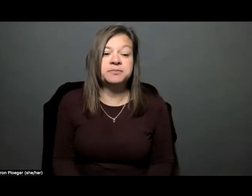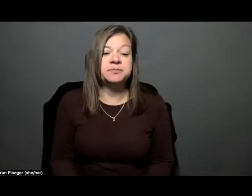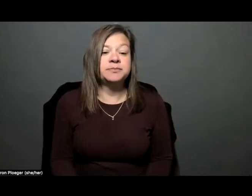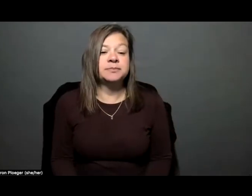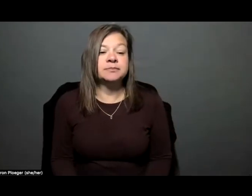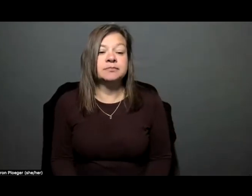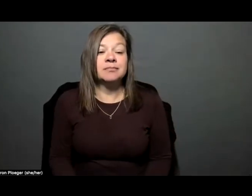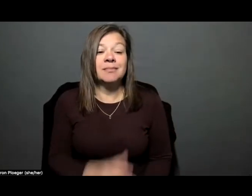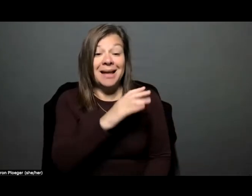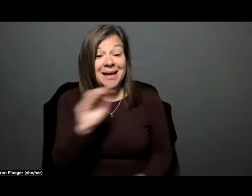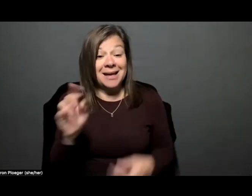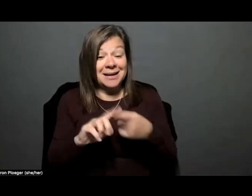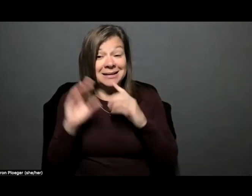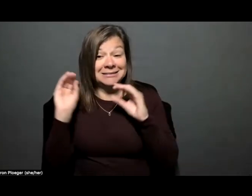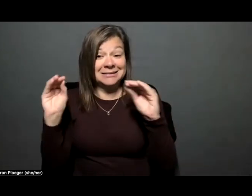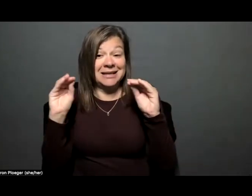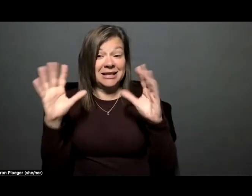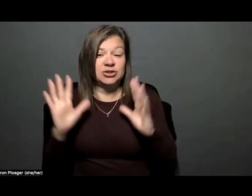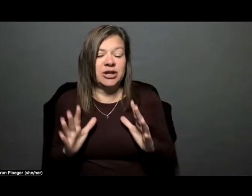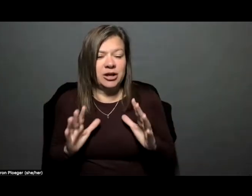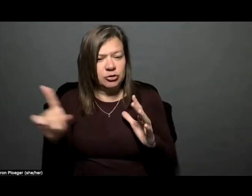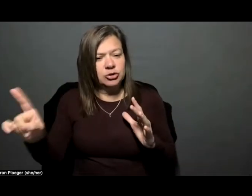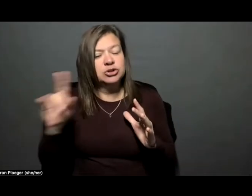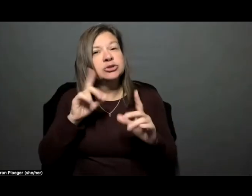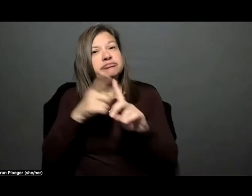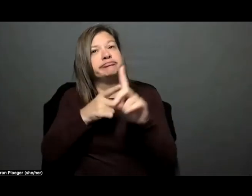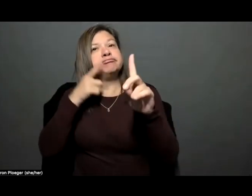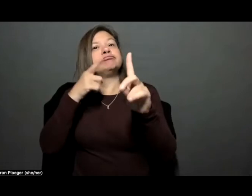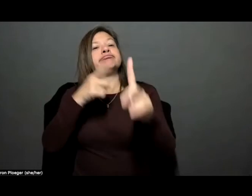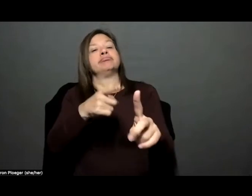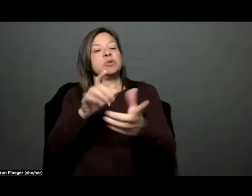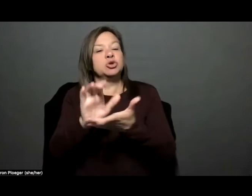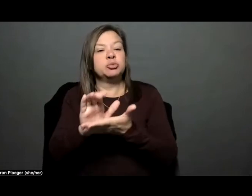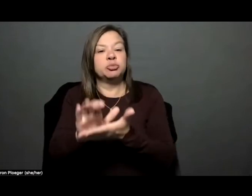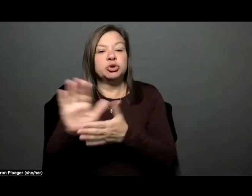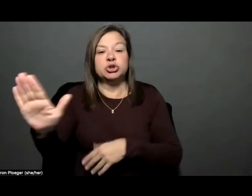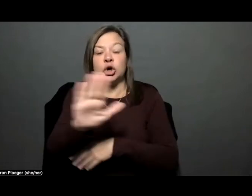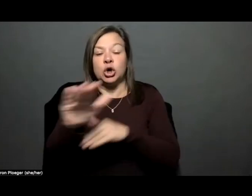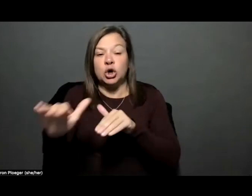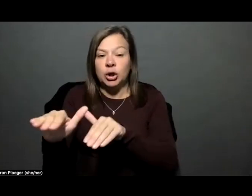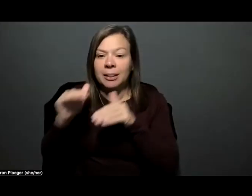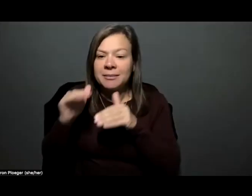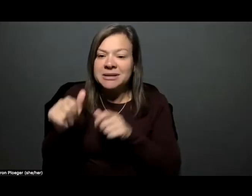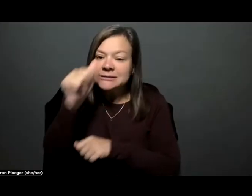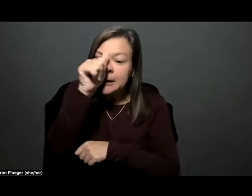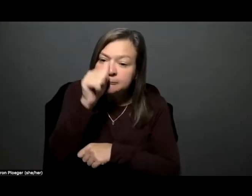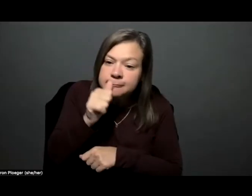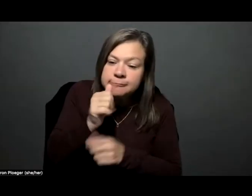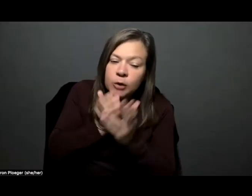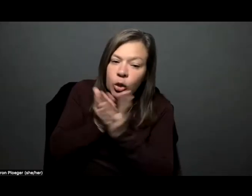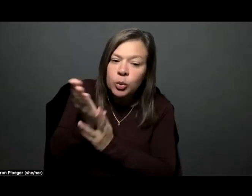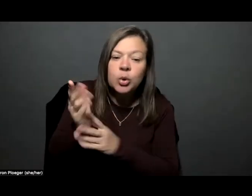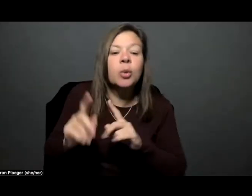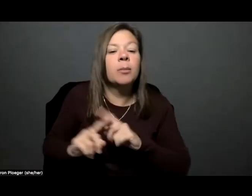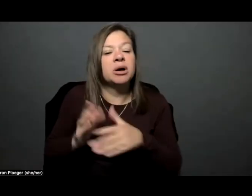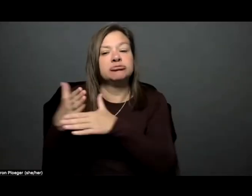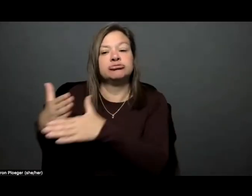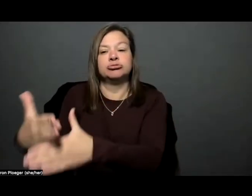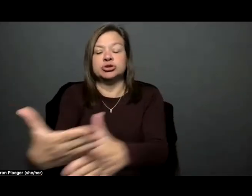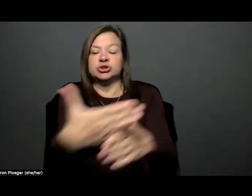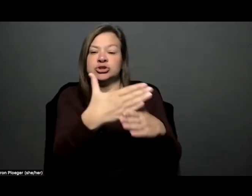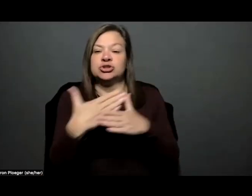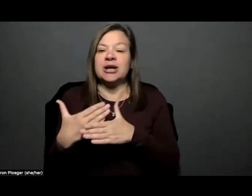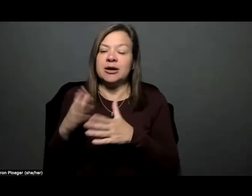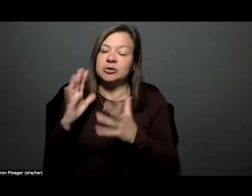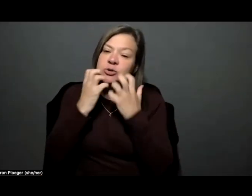as an educator. She not only strives to push her own limits and persevere but shares her kind